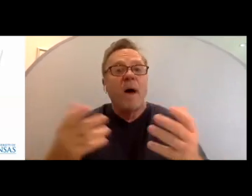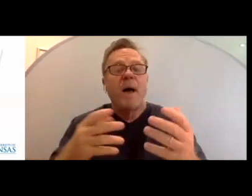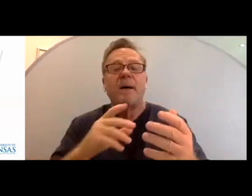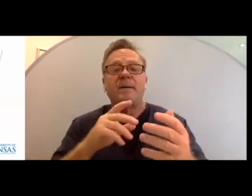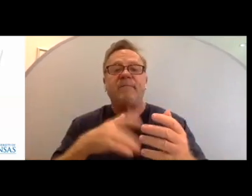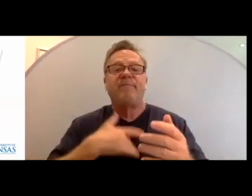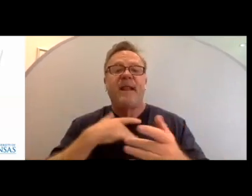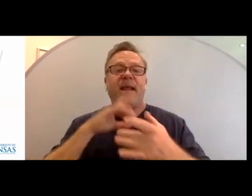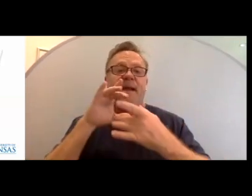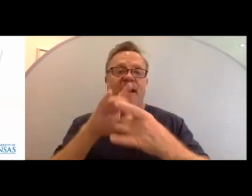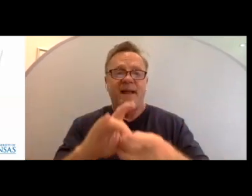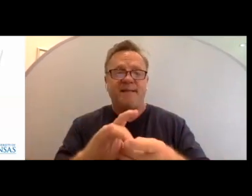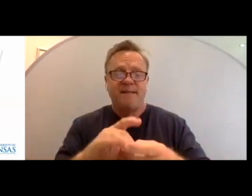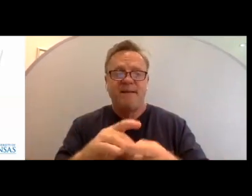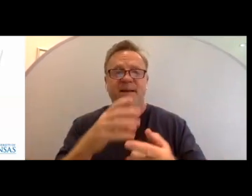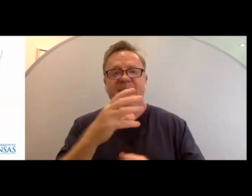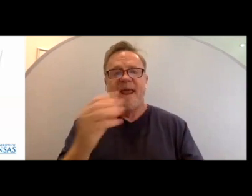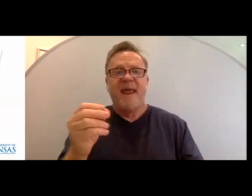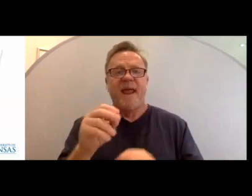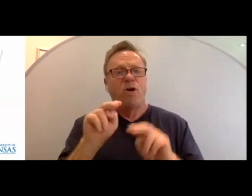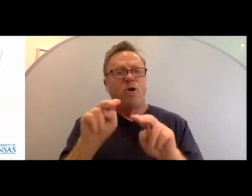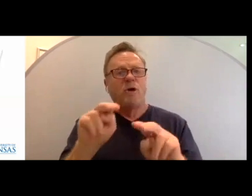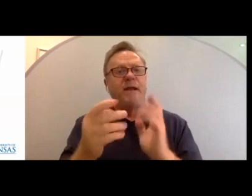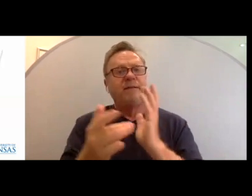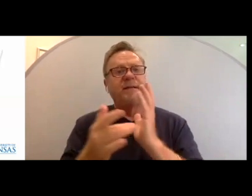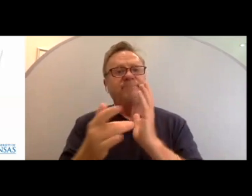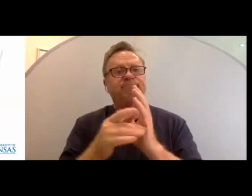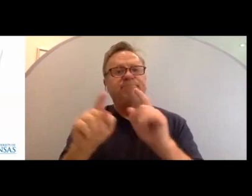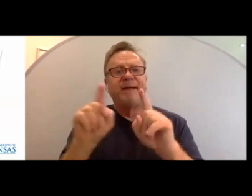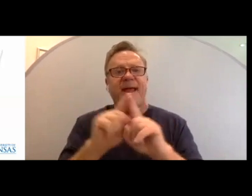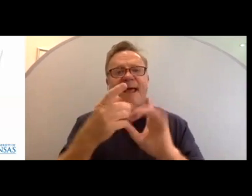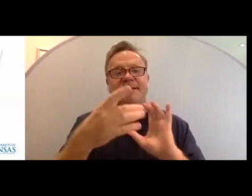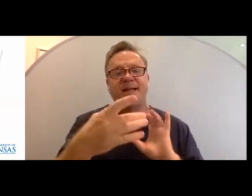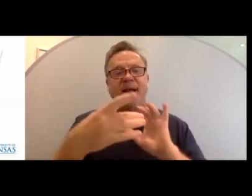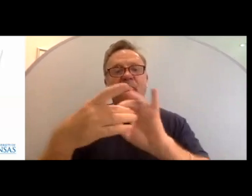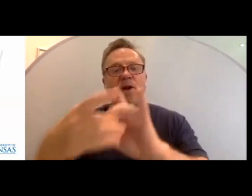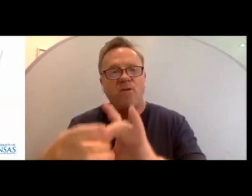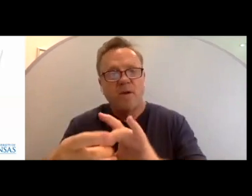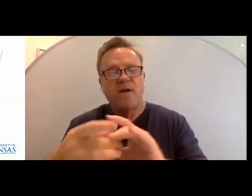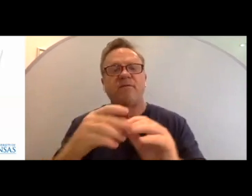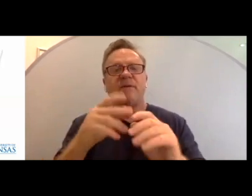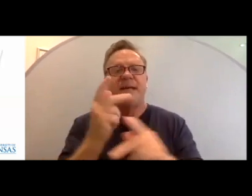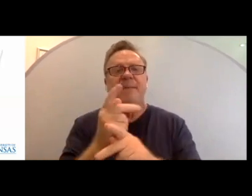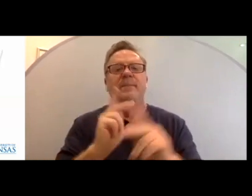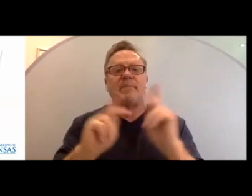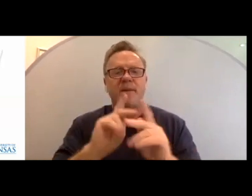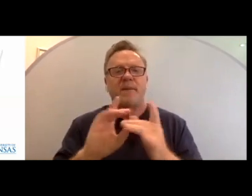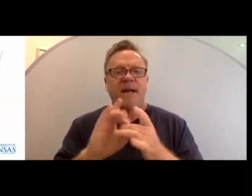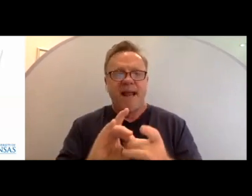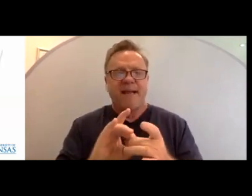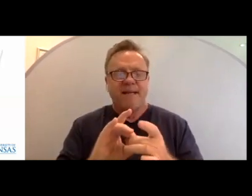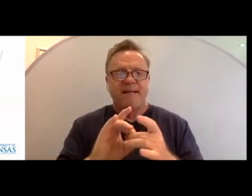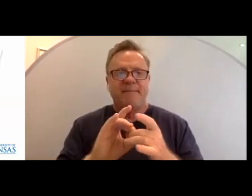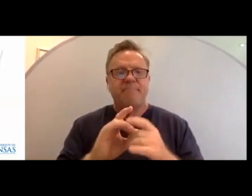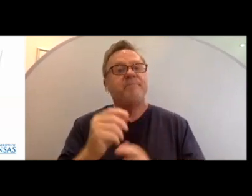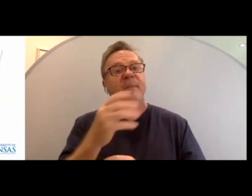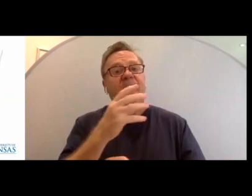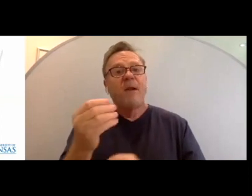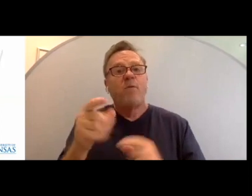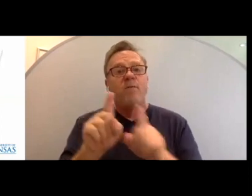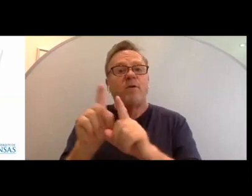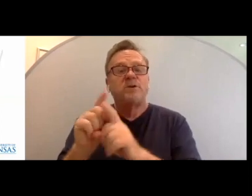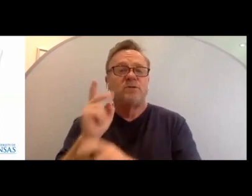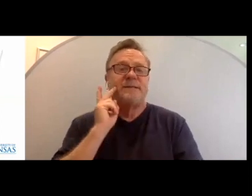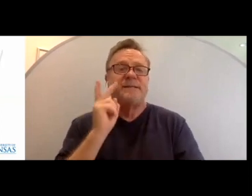and looking to the technologies as a conduit of keeping people connected. We've also seen